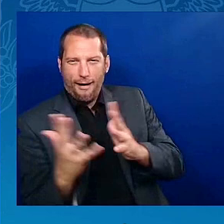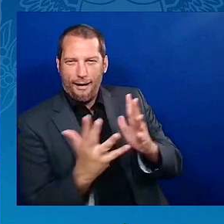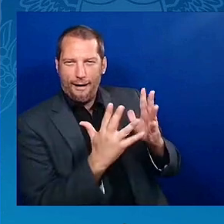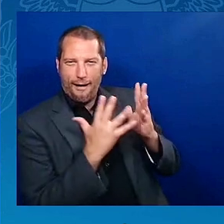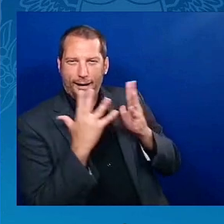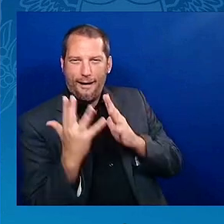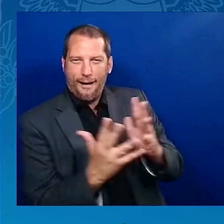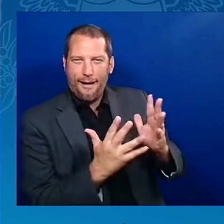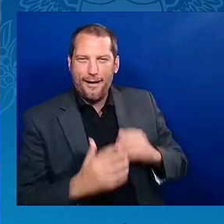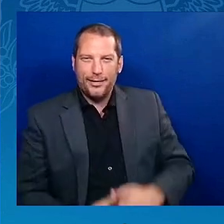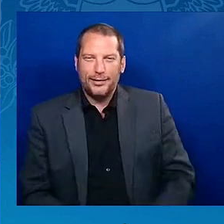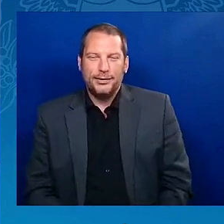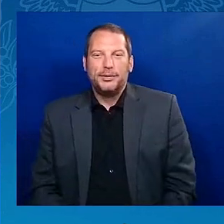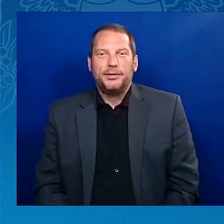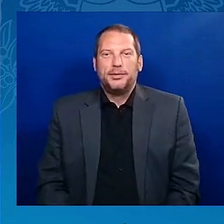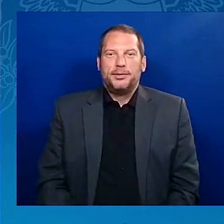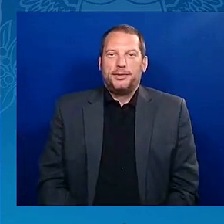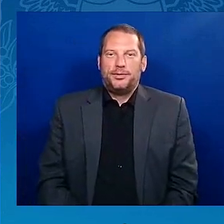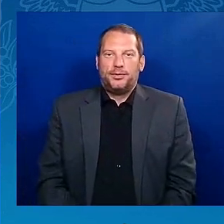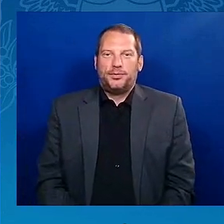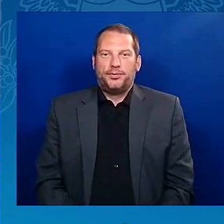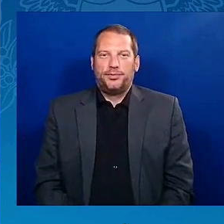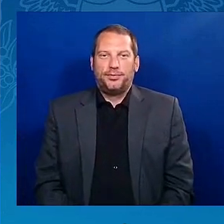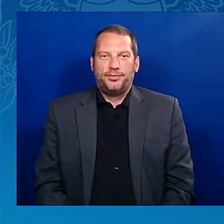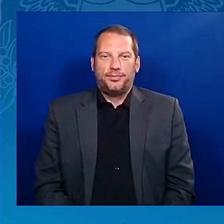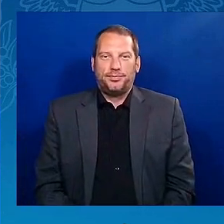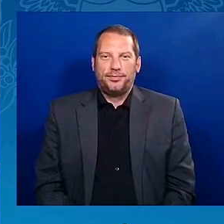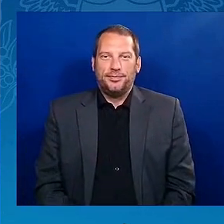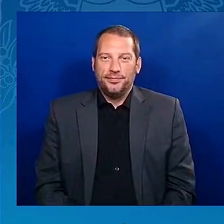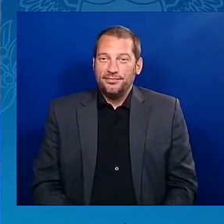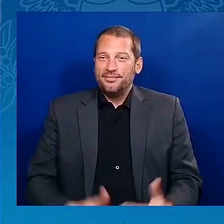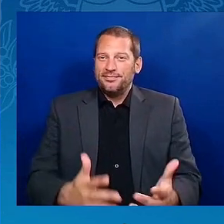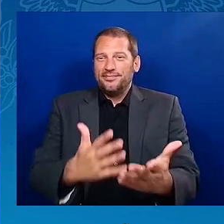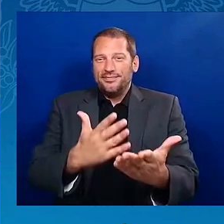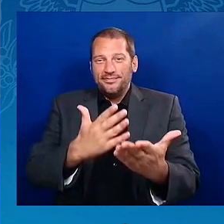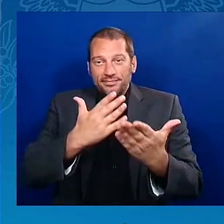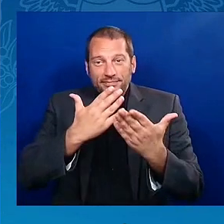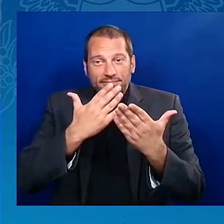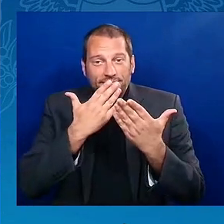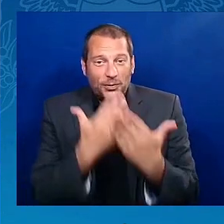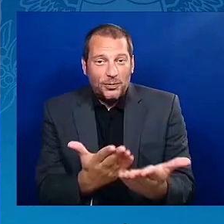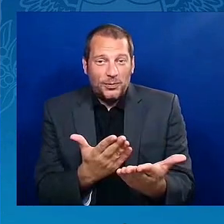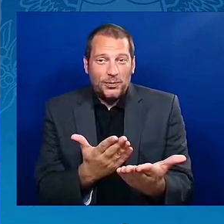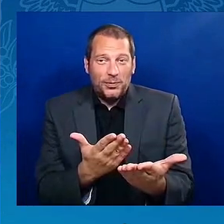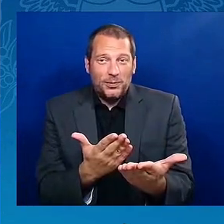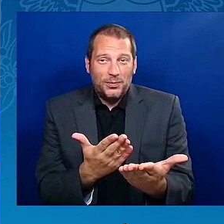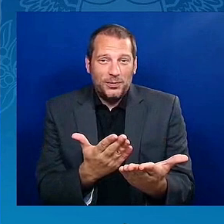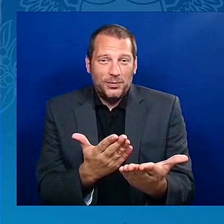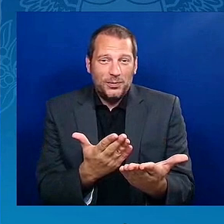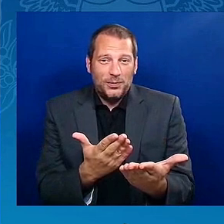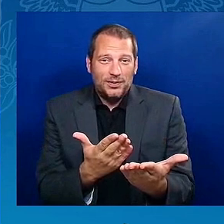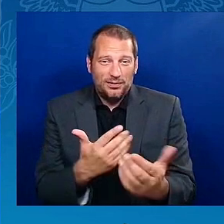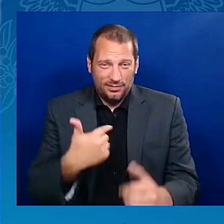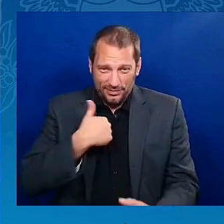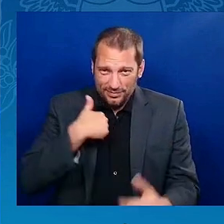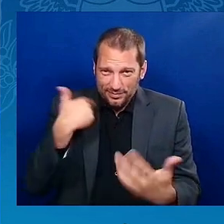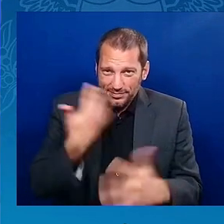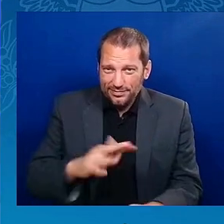Yeah. Thank y'all. That was, I know y'all got your cell phones in your hand,